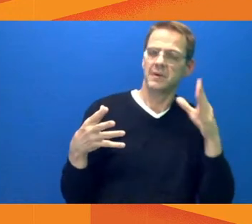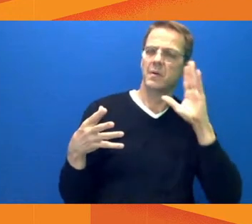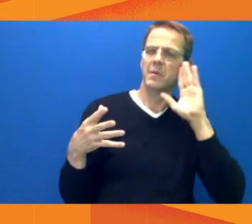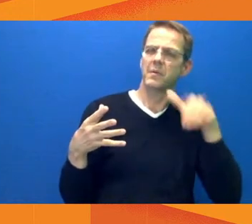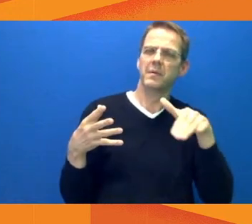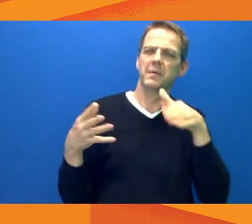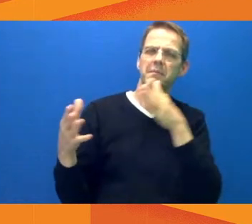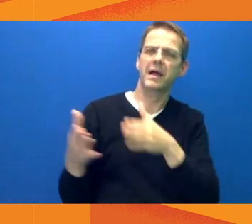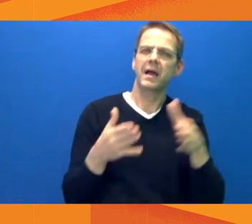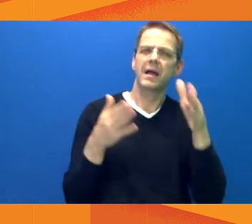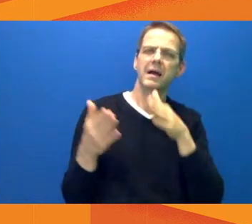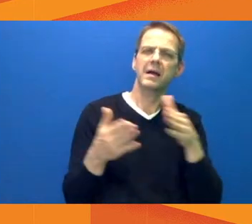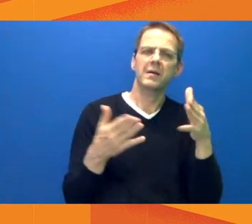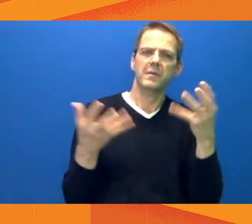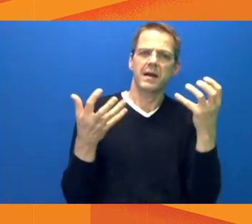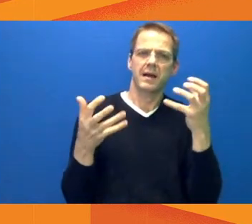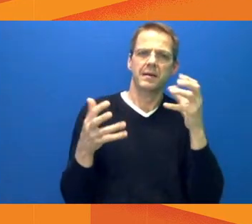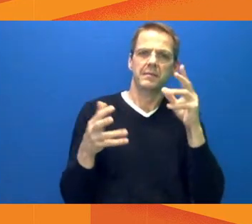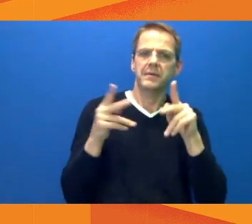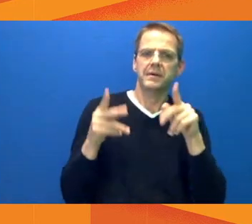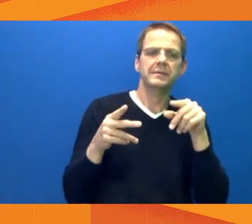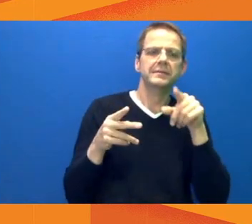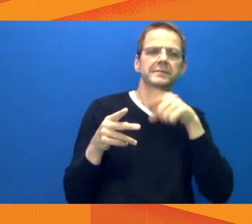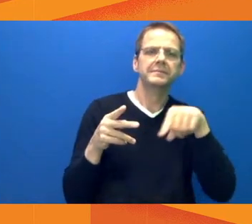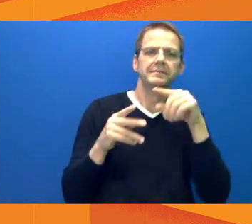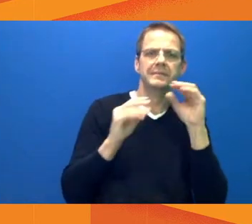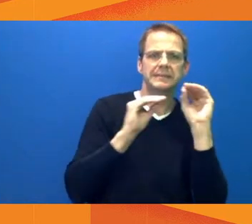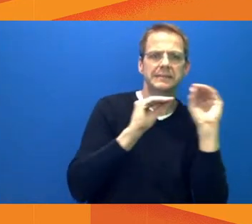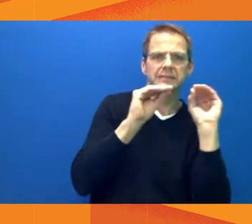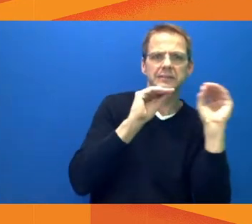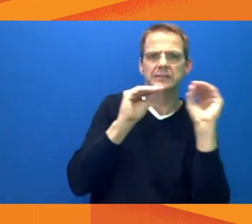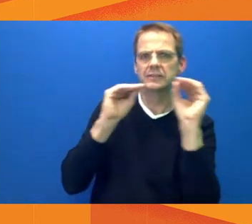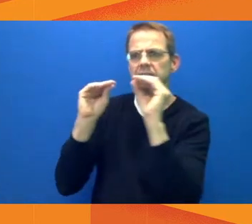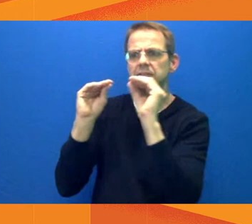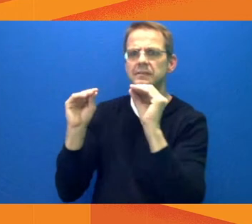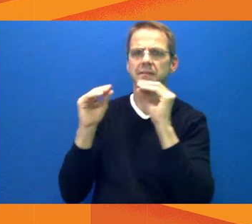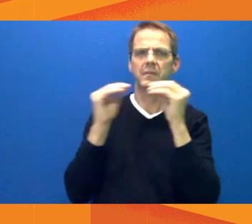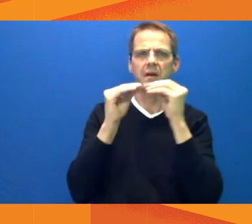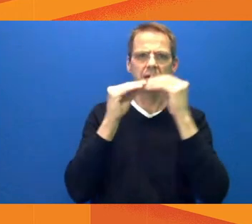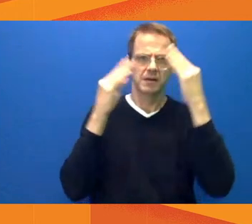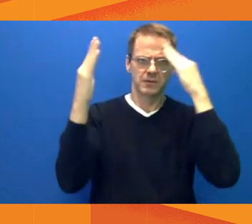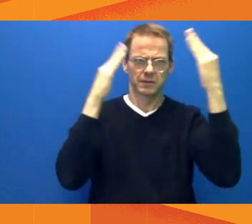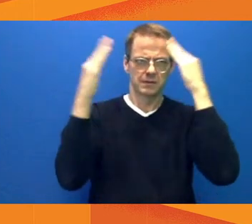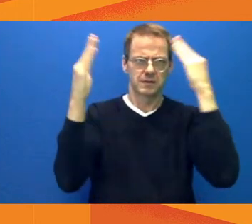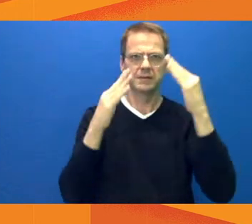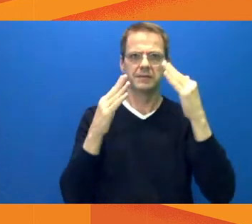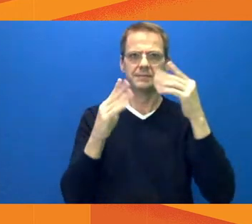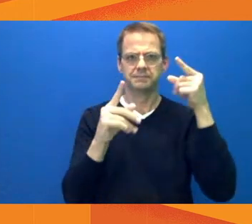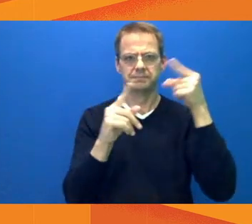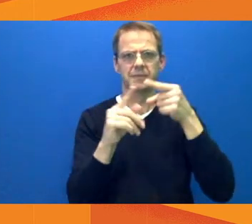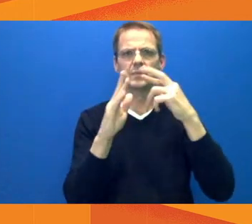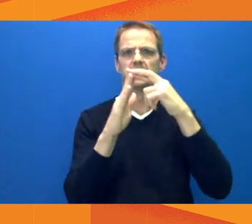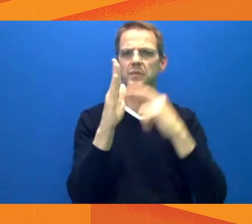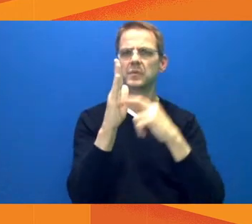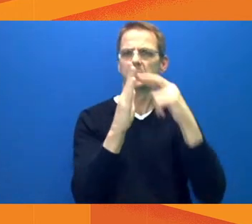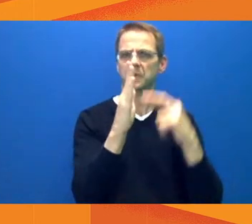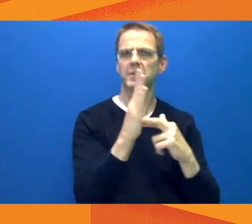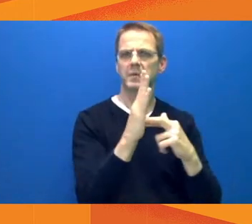example, in terms of what we just discussed more so like outside and the behavior outside?